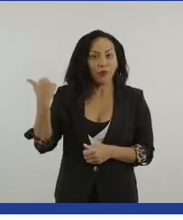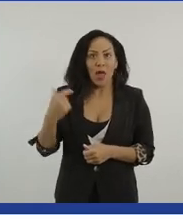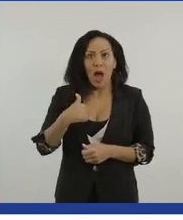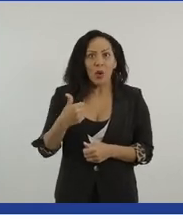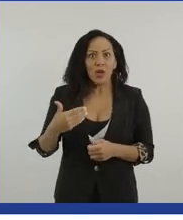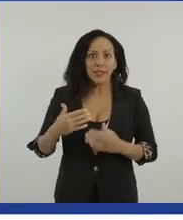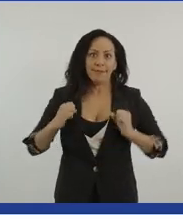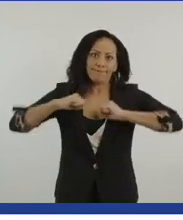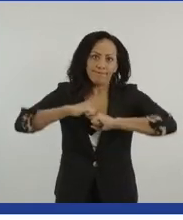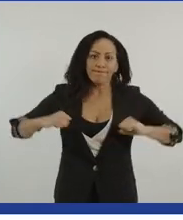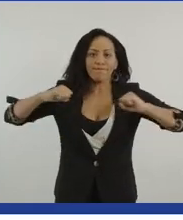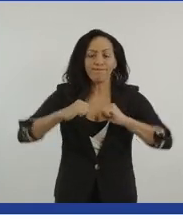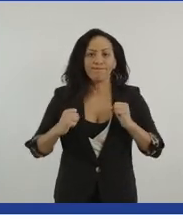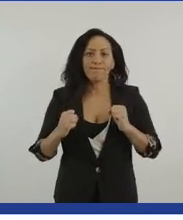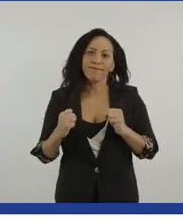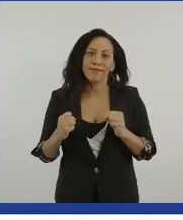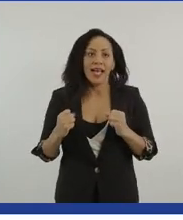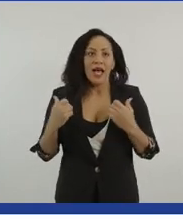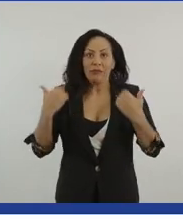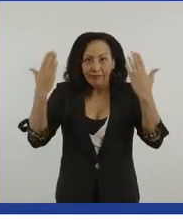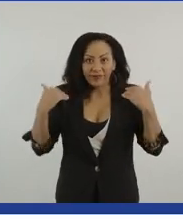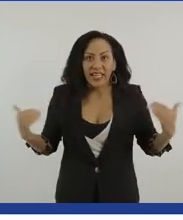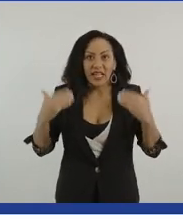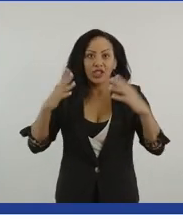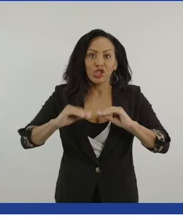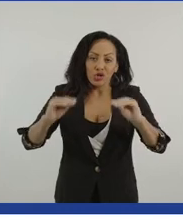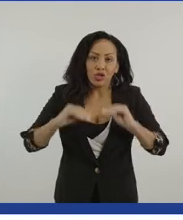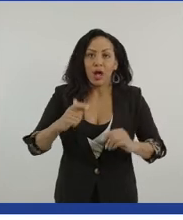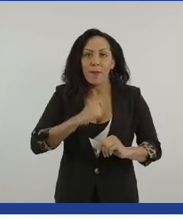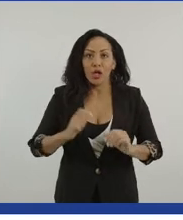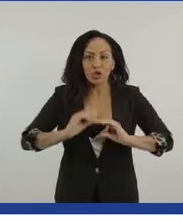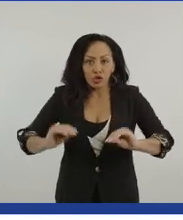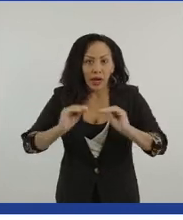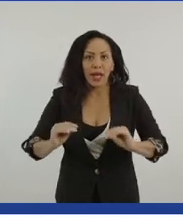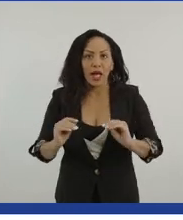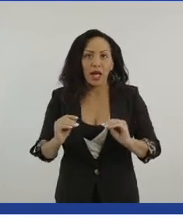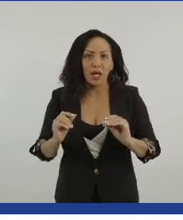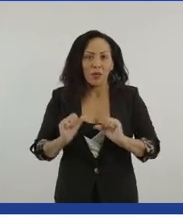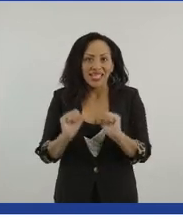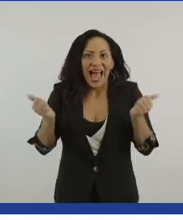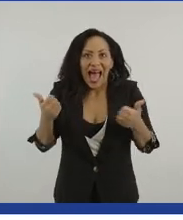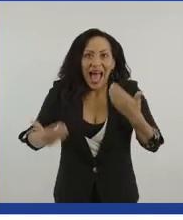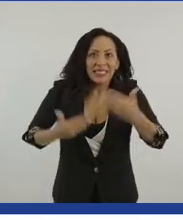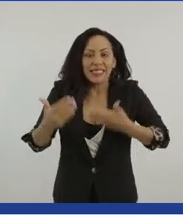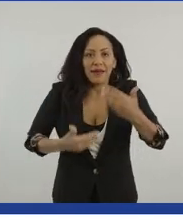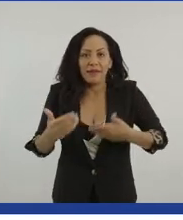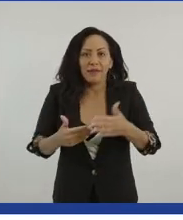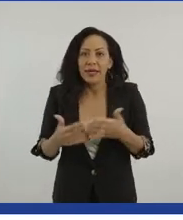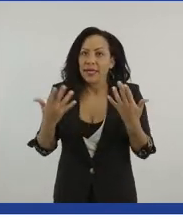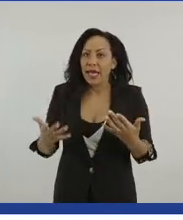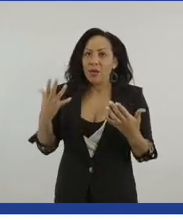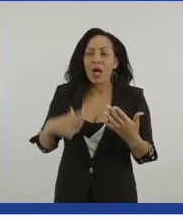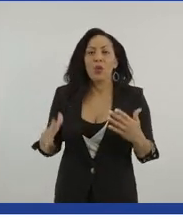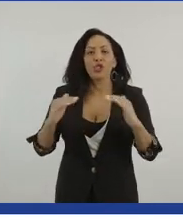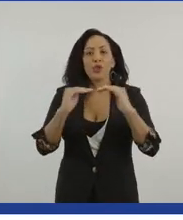and also qualified as a fitness instructor and personal trainer. So I'm now looking to do level four strength and